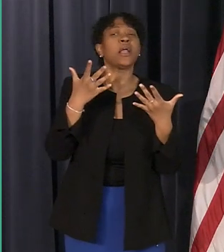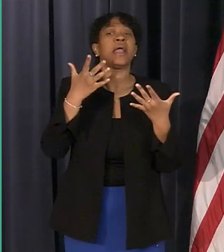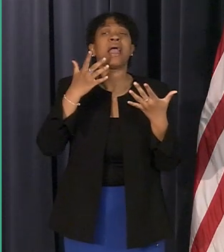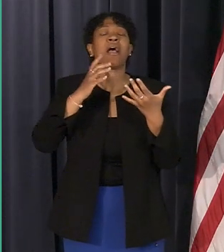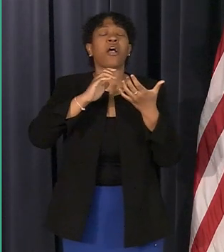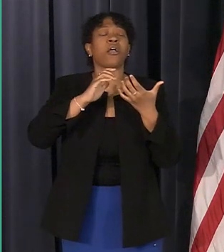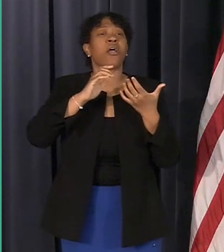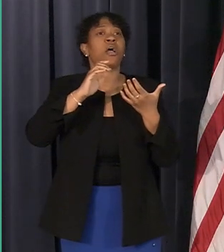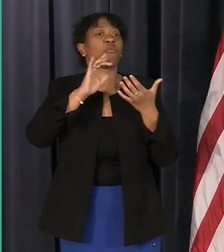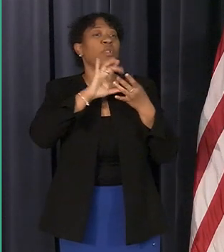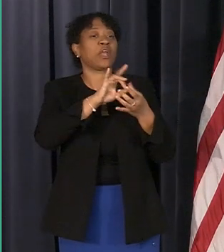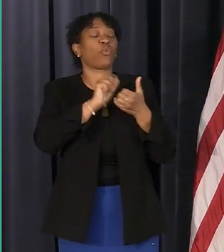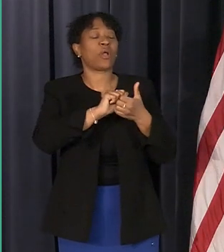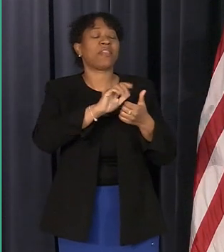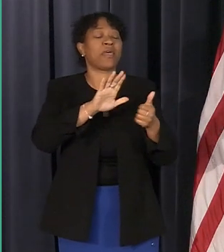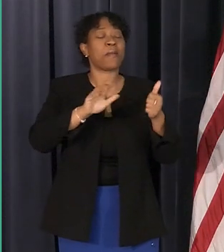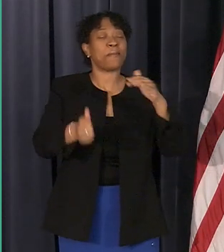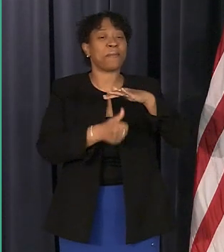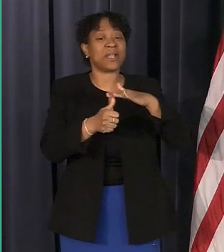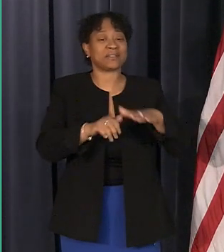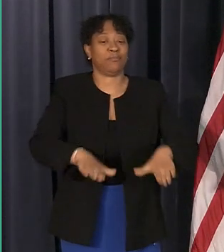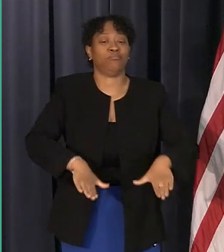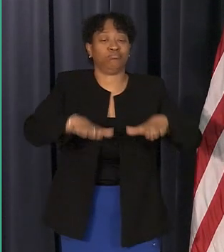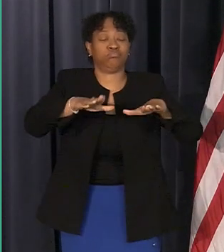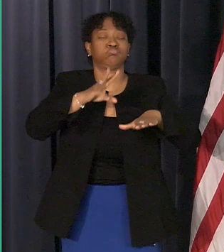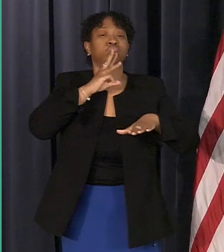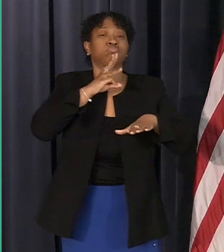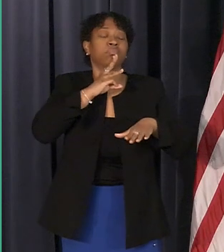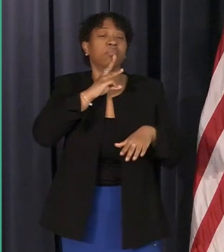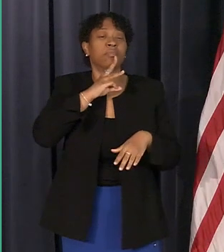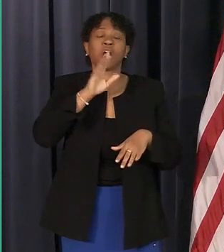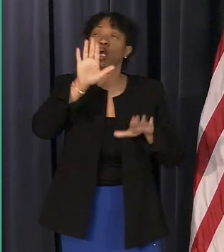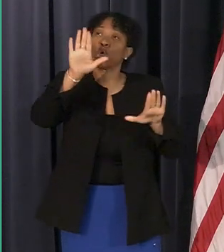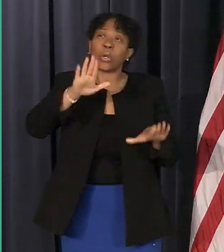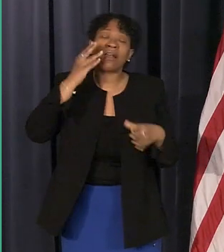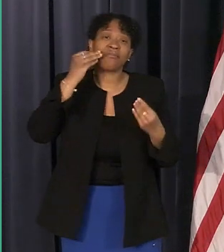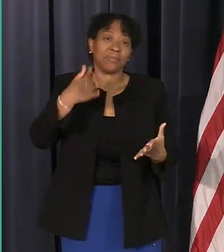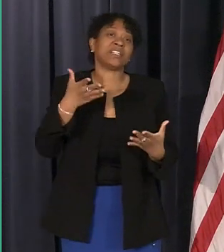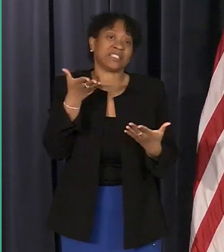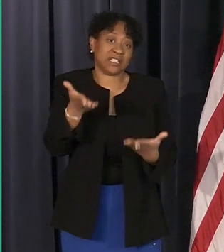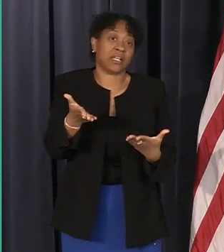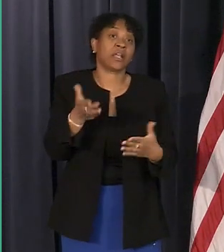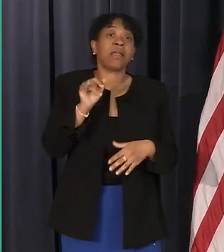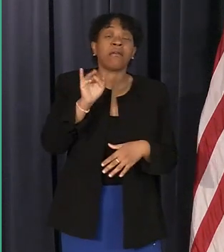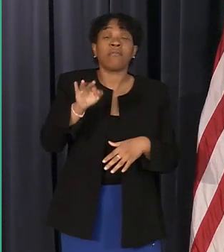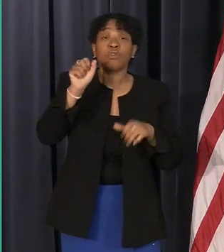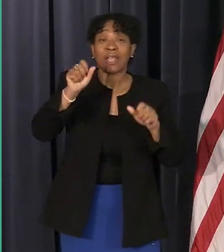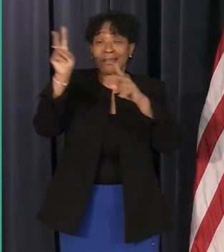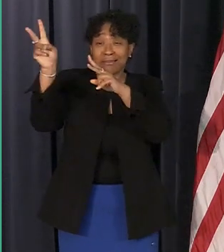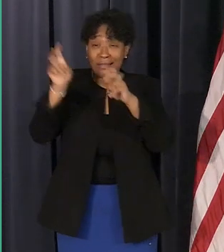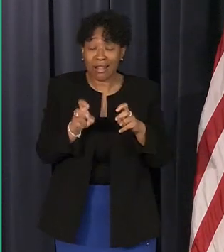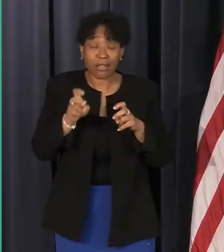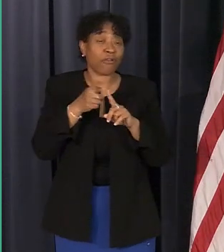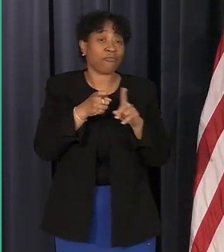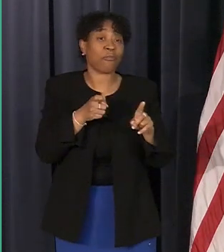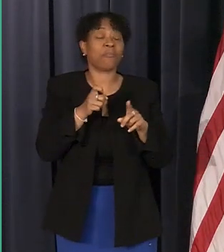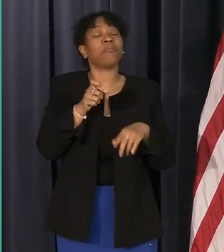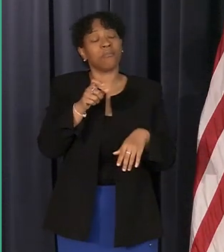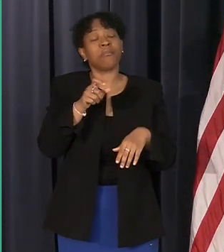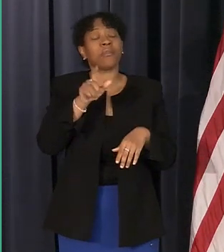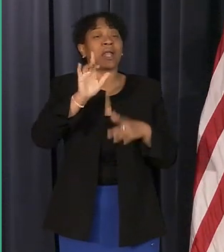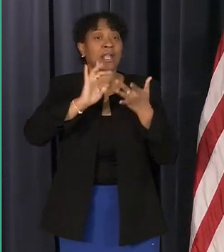basement backups great information in this handbook so uh if you can download it uh off the internet